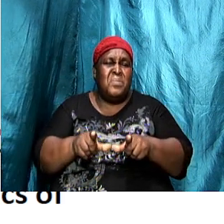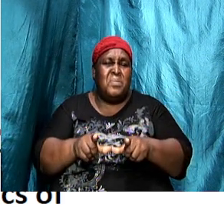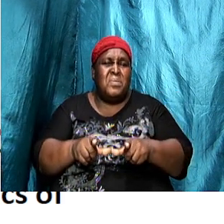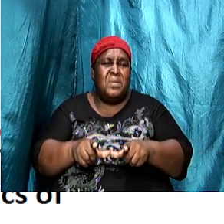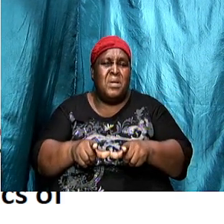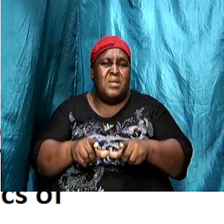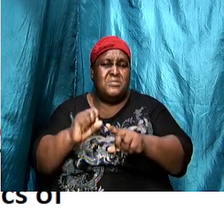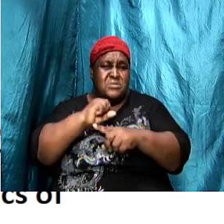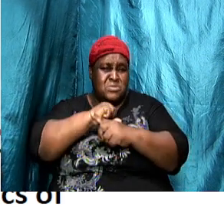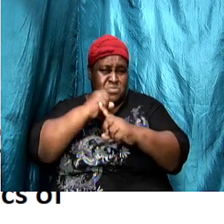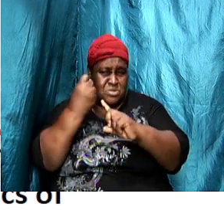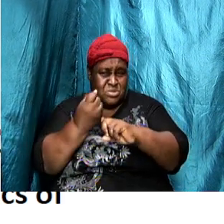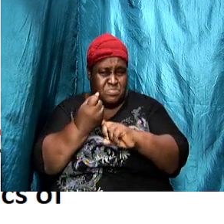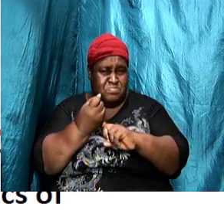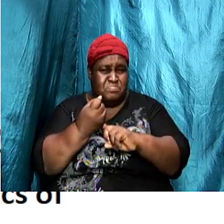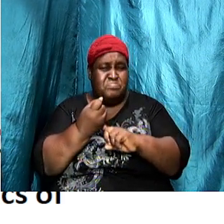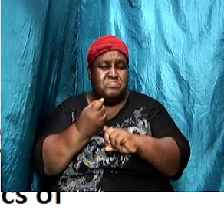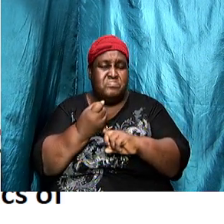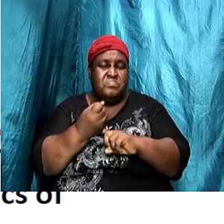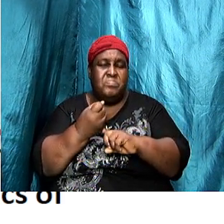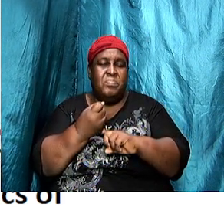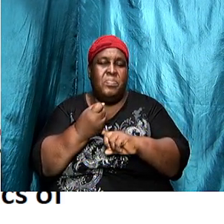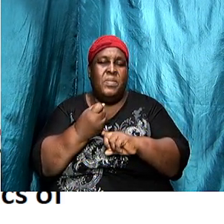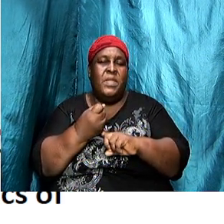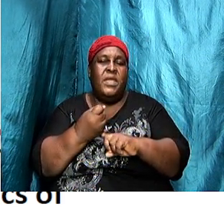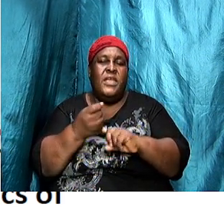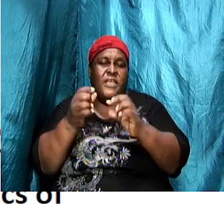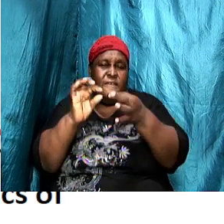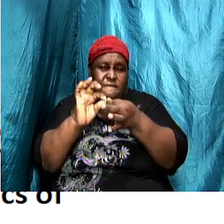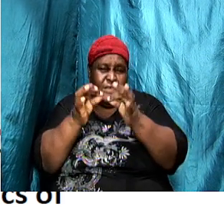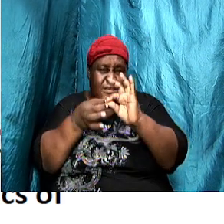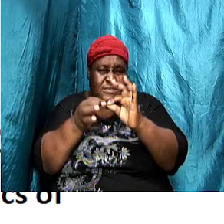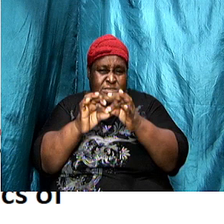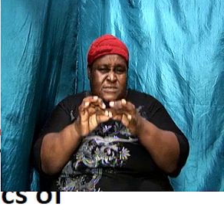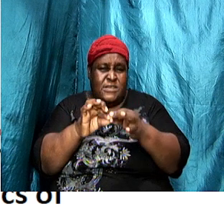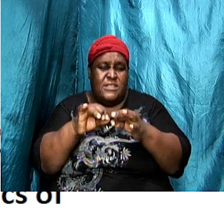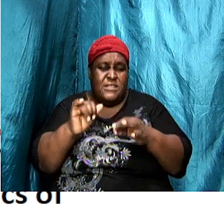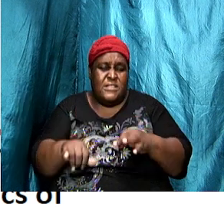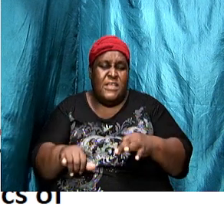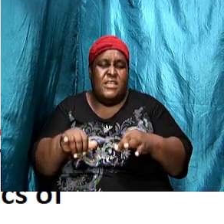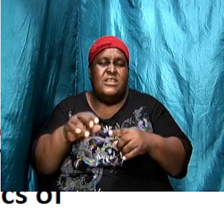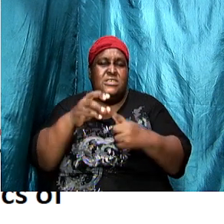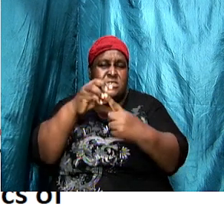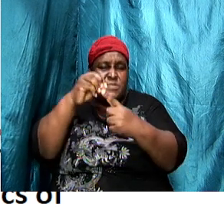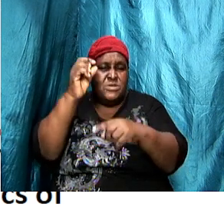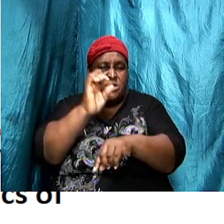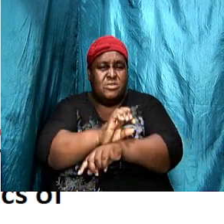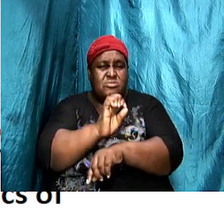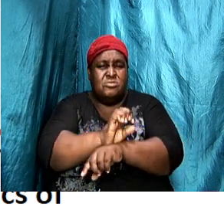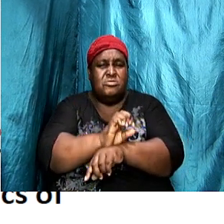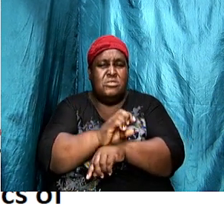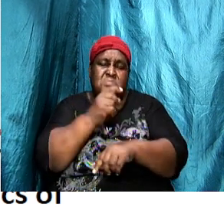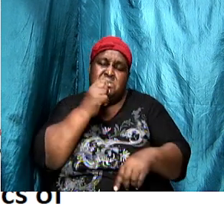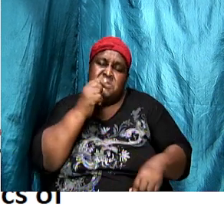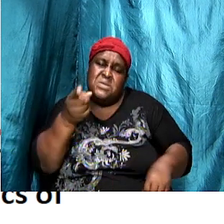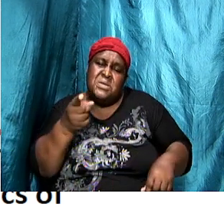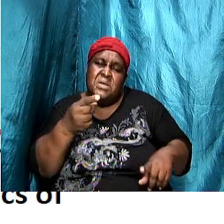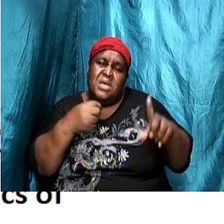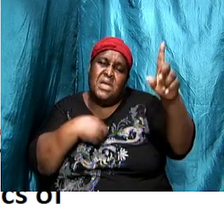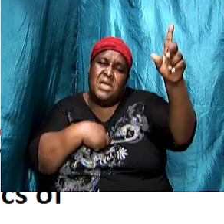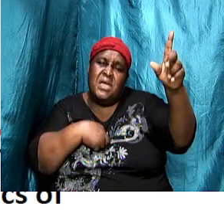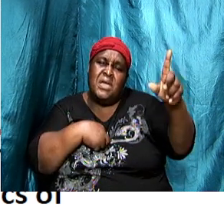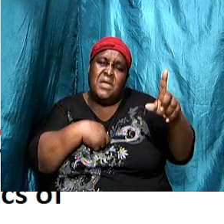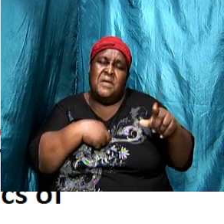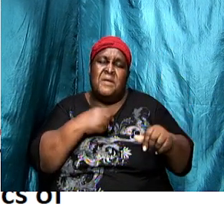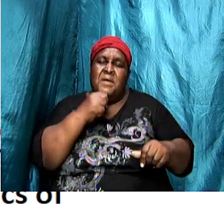situation. And in dealing with that particular church, he makes reference to the fact that I am the